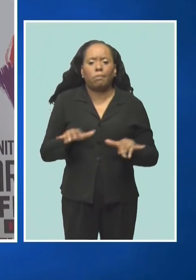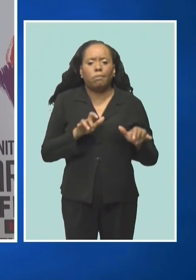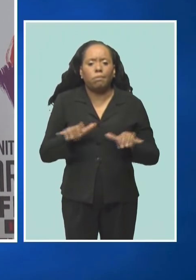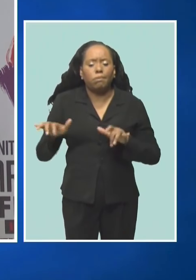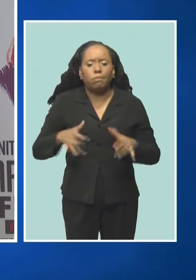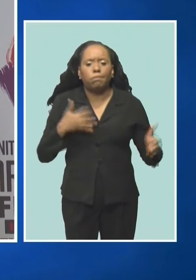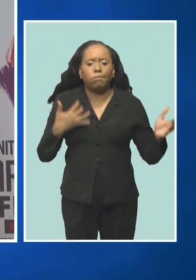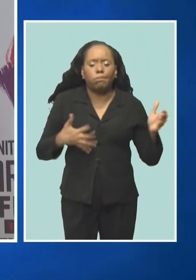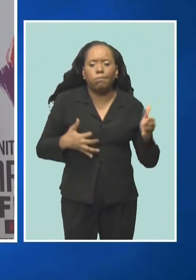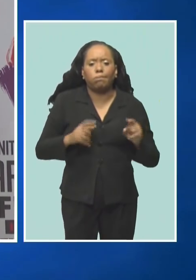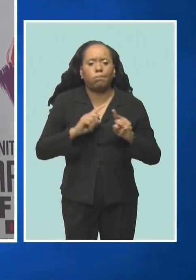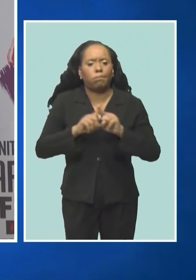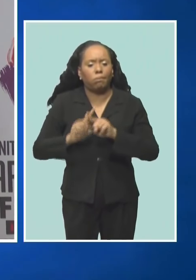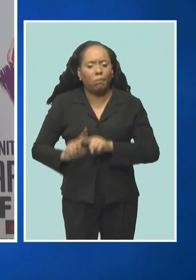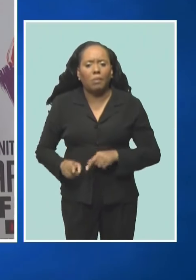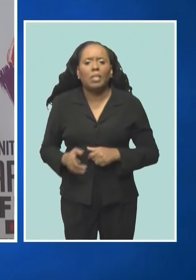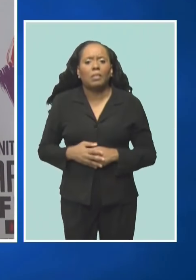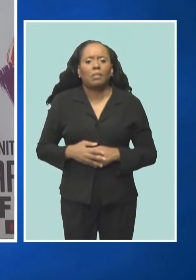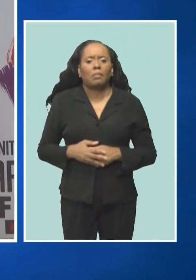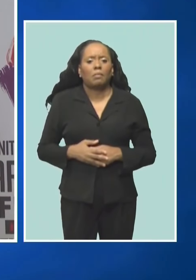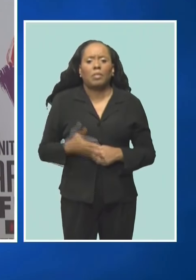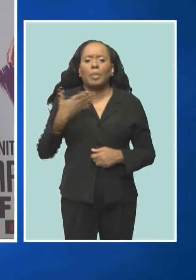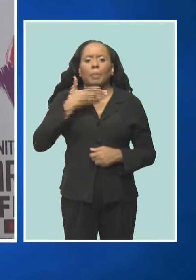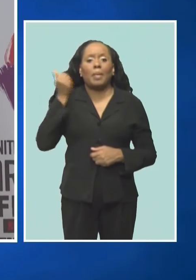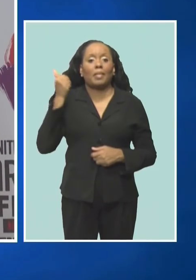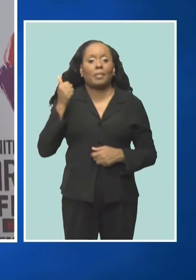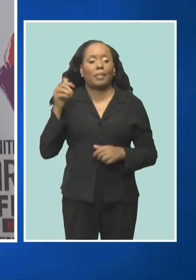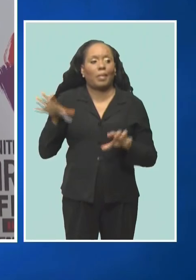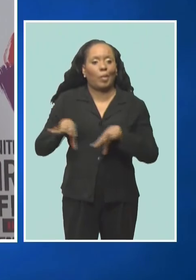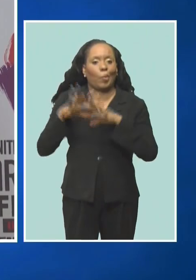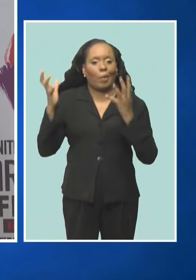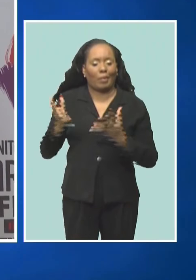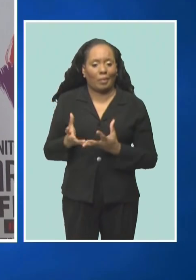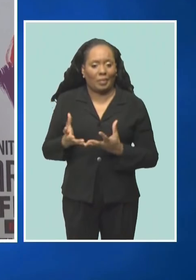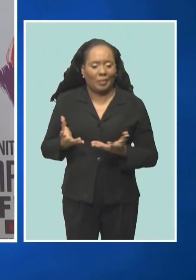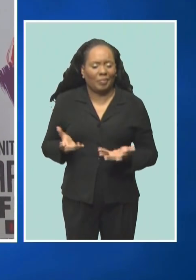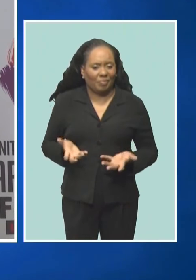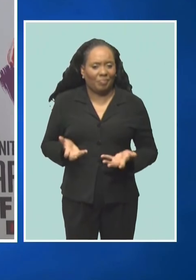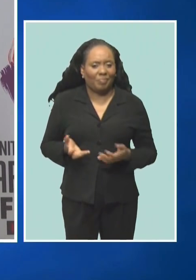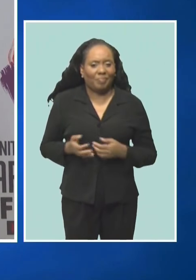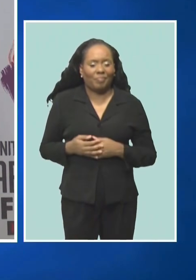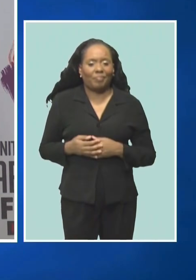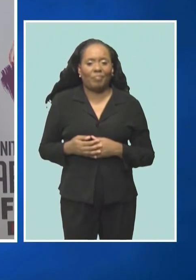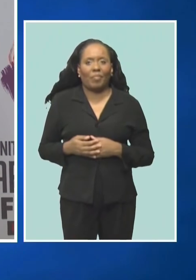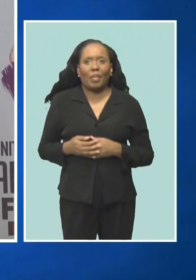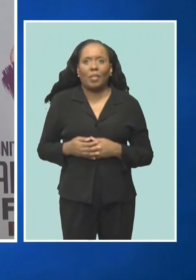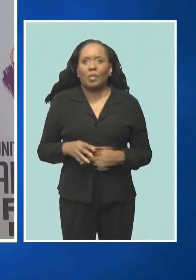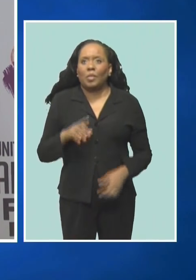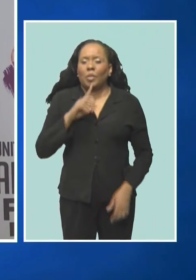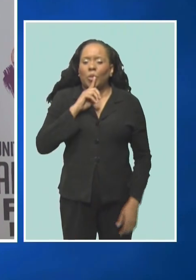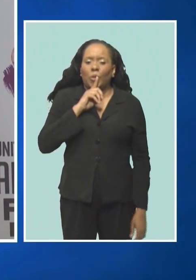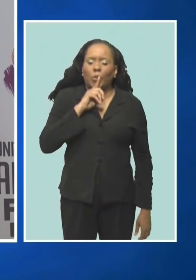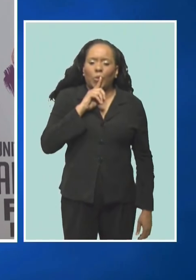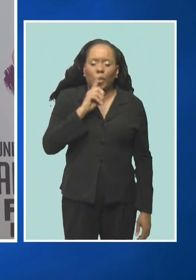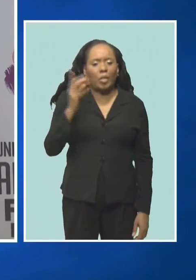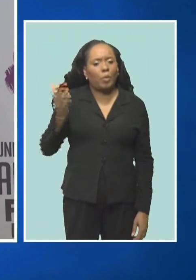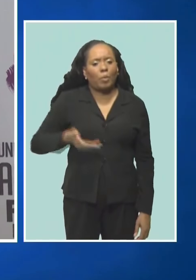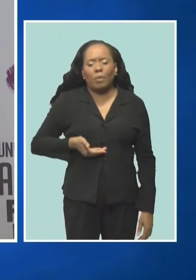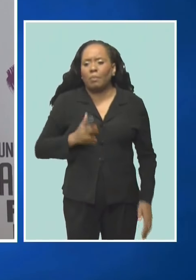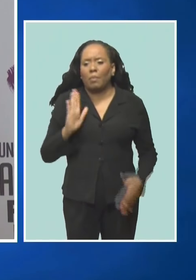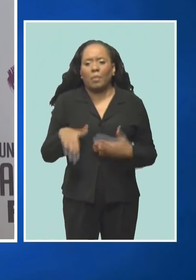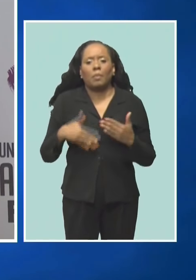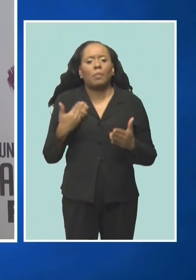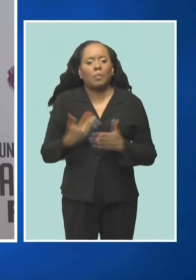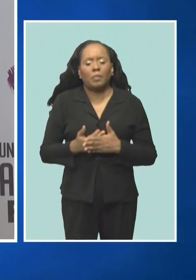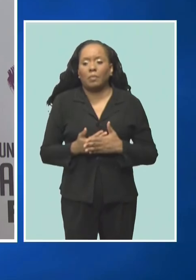And, you know, initiatives like this are more than welcome. For a very long time, again, we've been saying